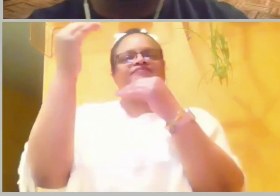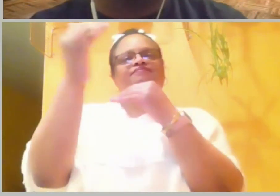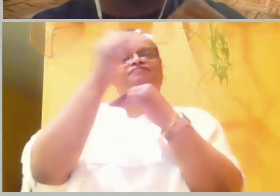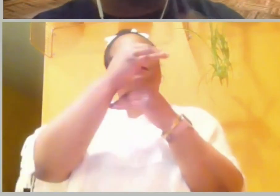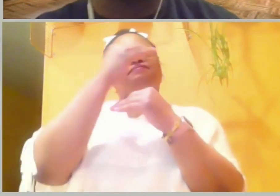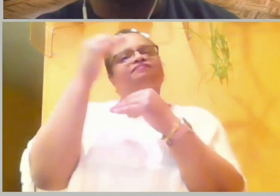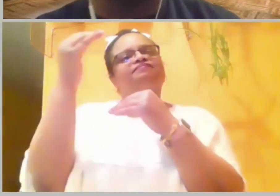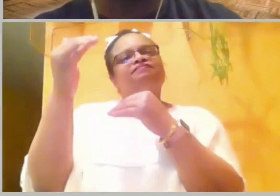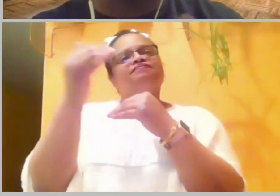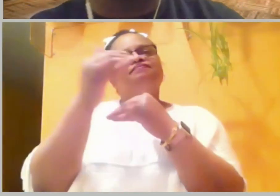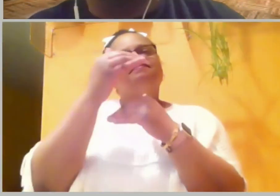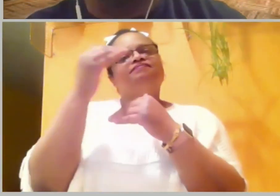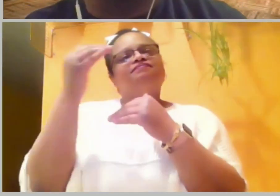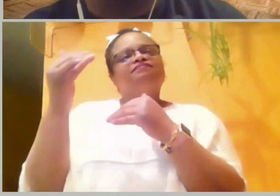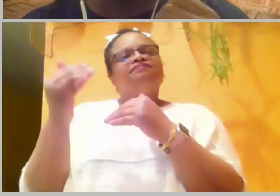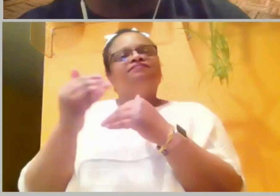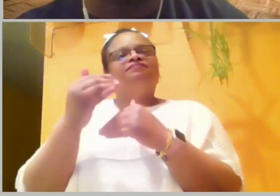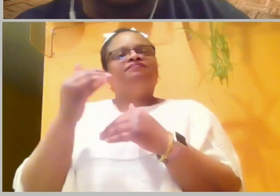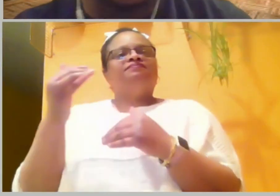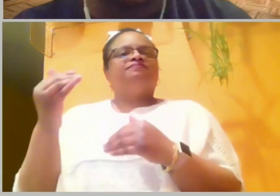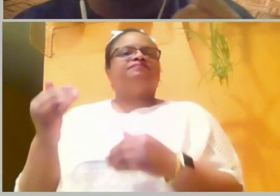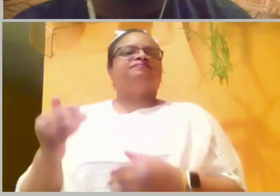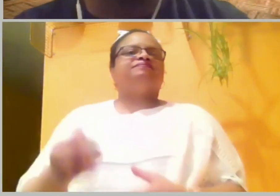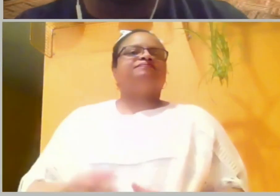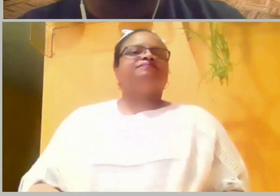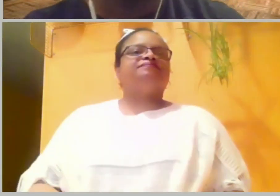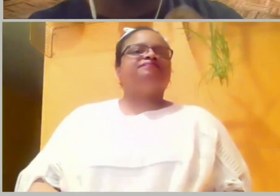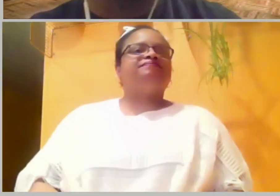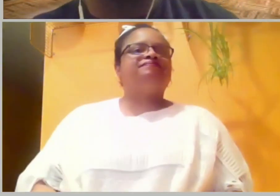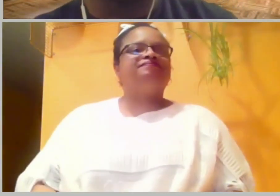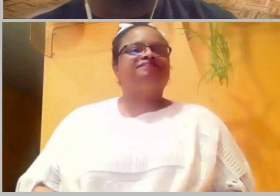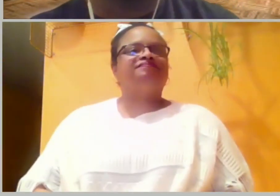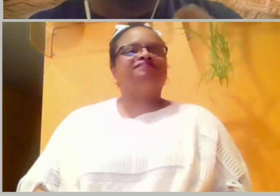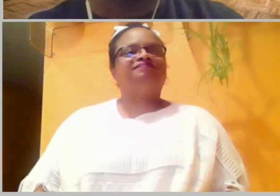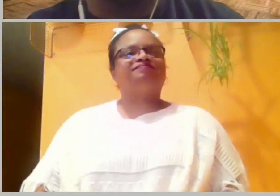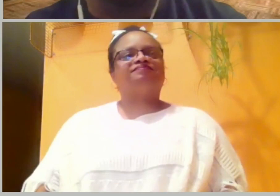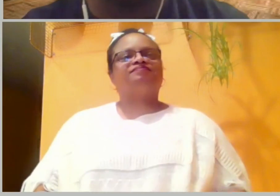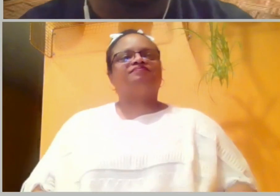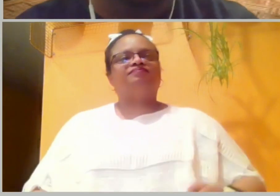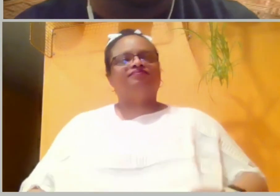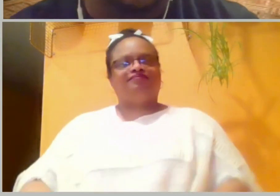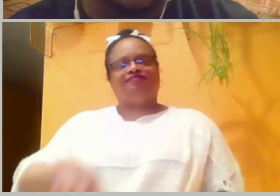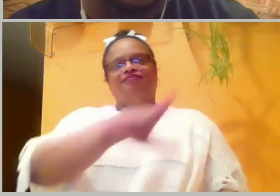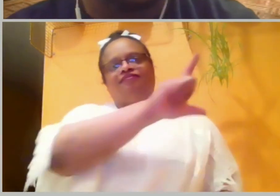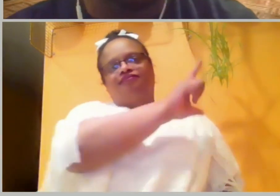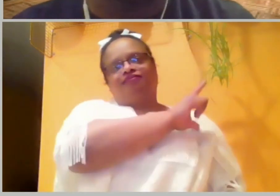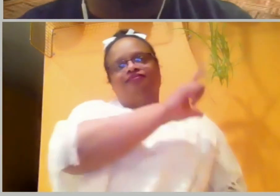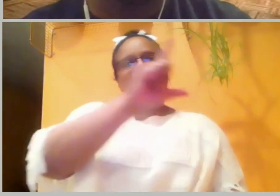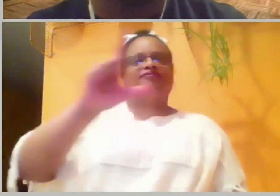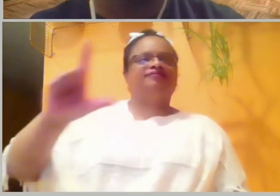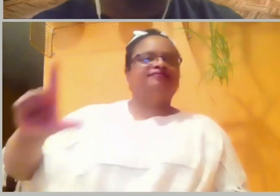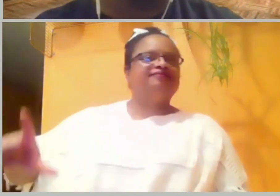in heaven above.